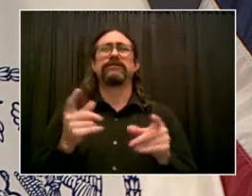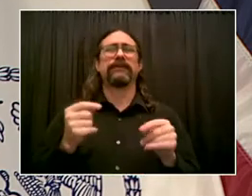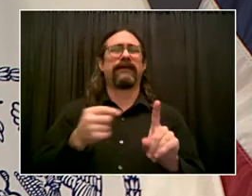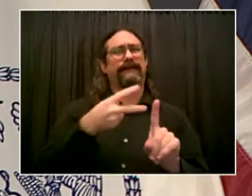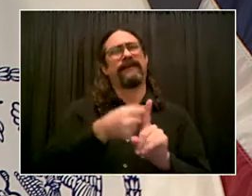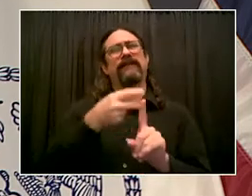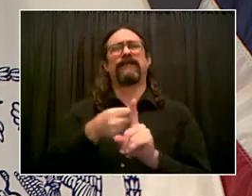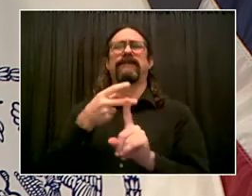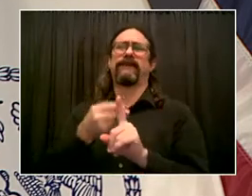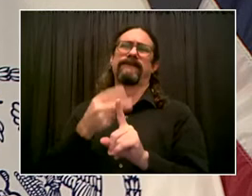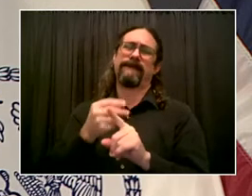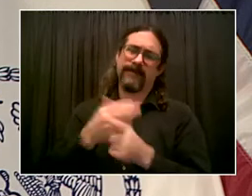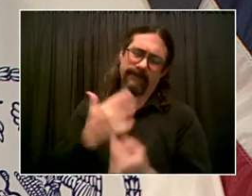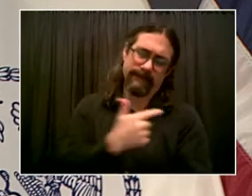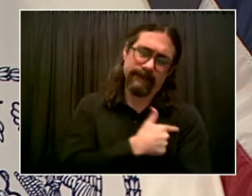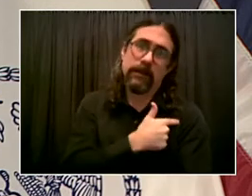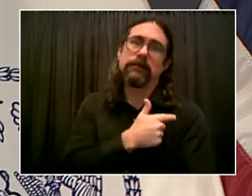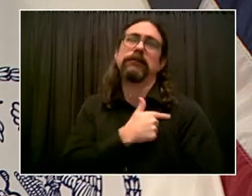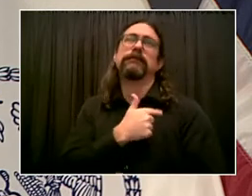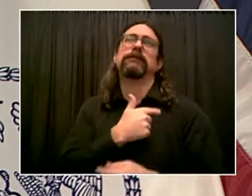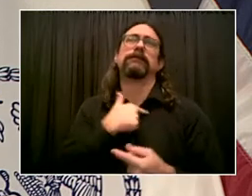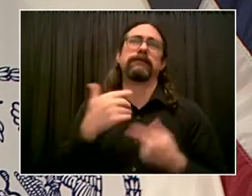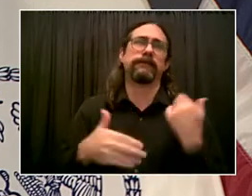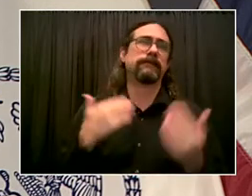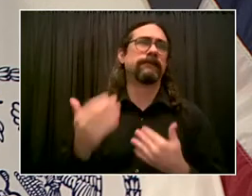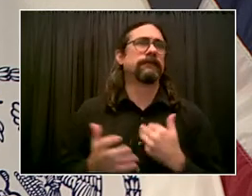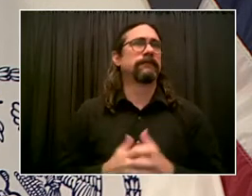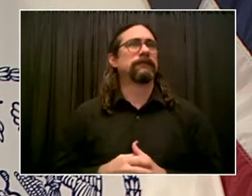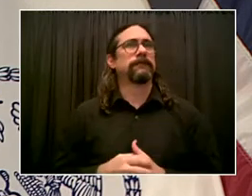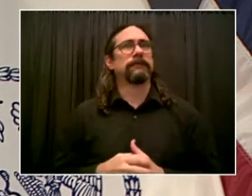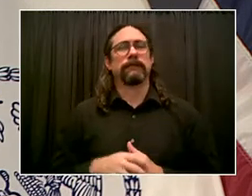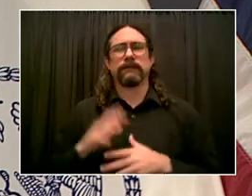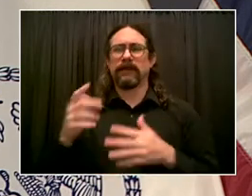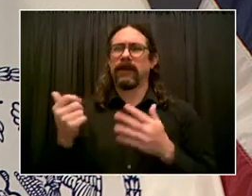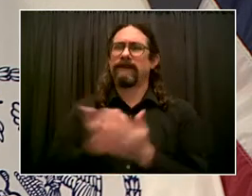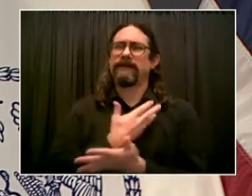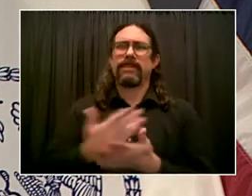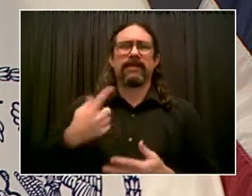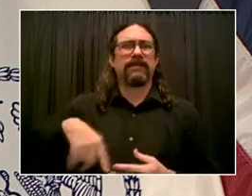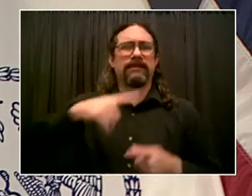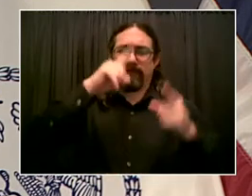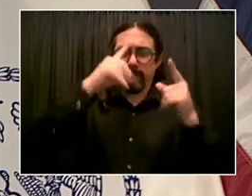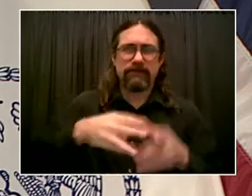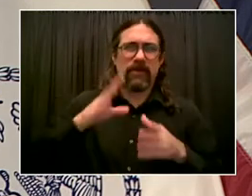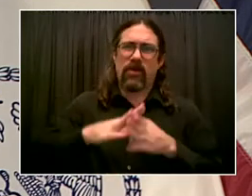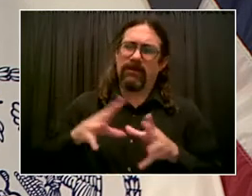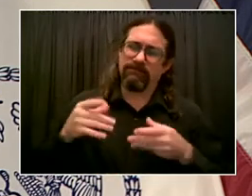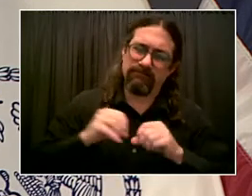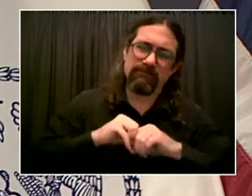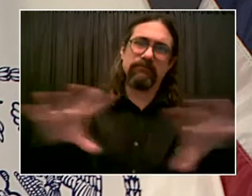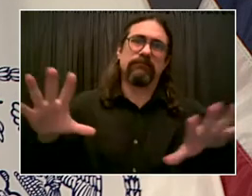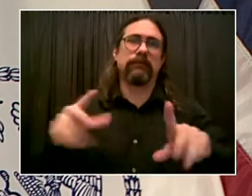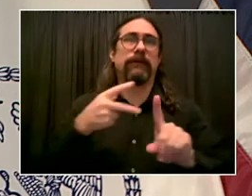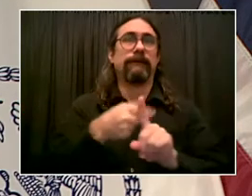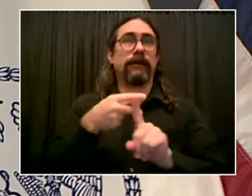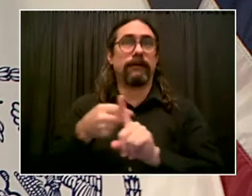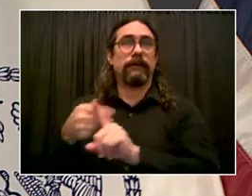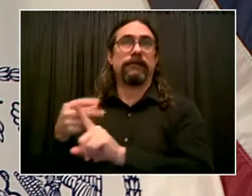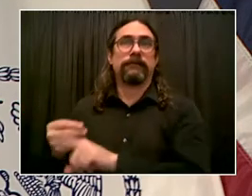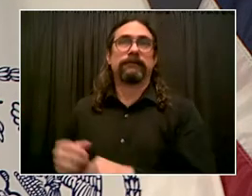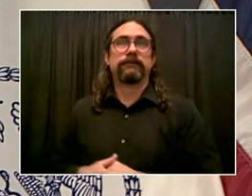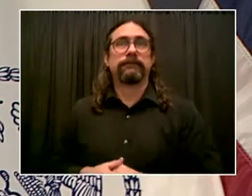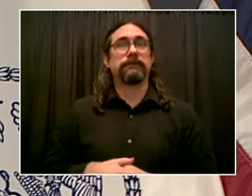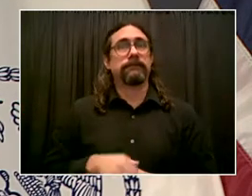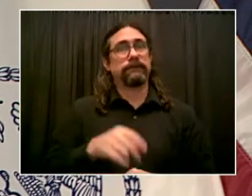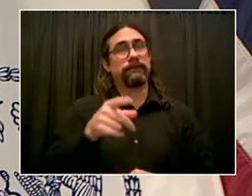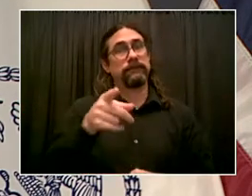getting more and more New Yorkers, first dose if they haven't had it, a second dose of its time, and that booster dose for everyone who has not yet